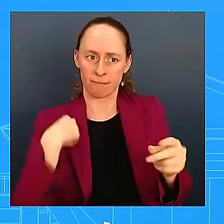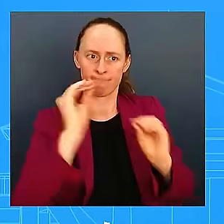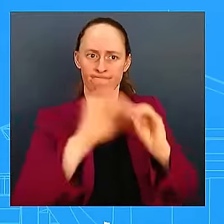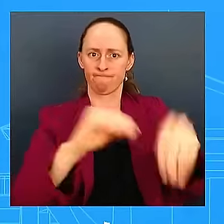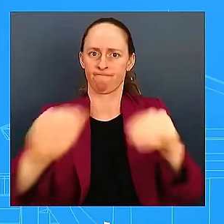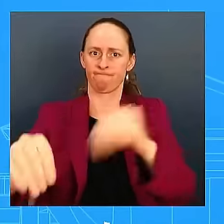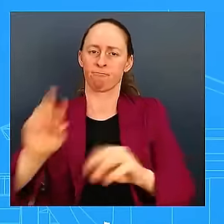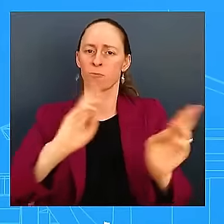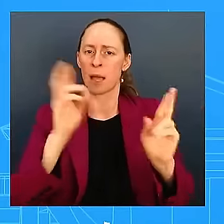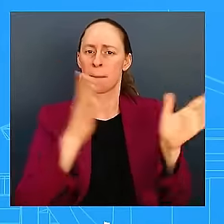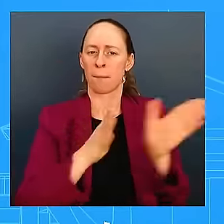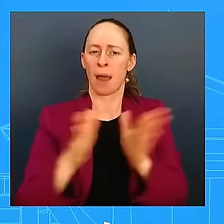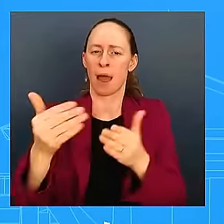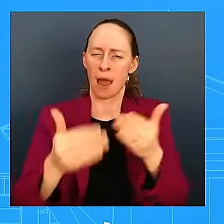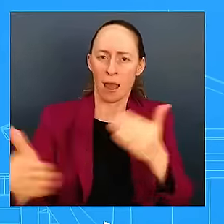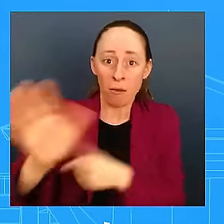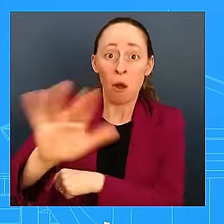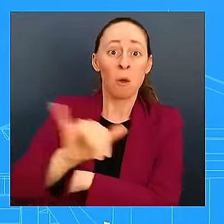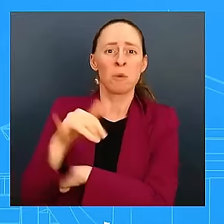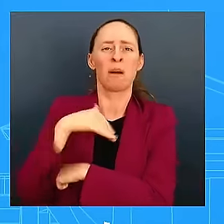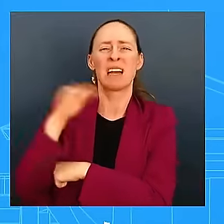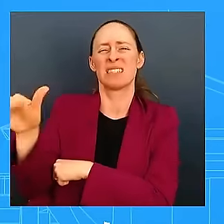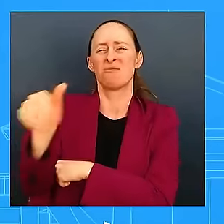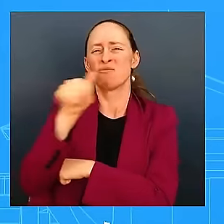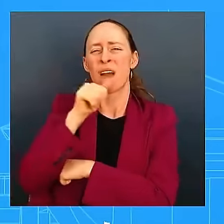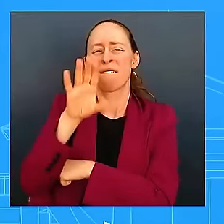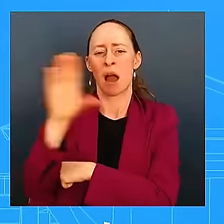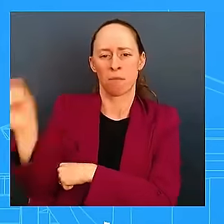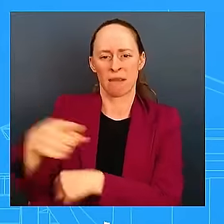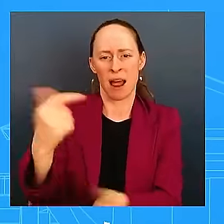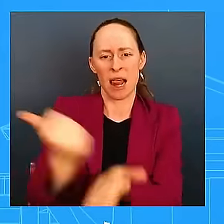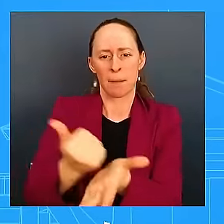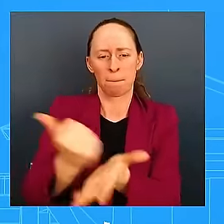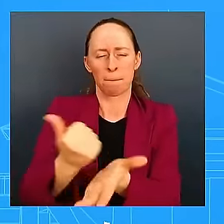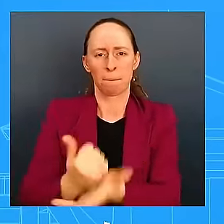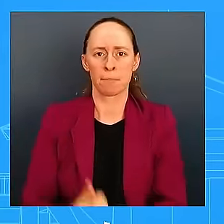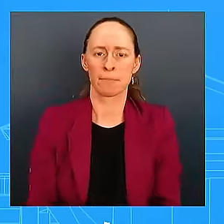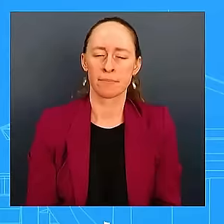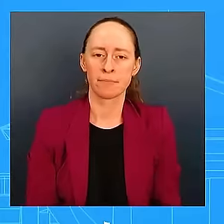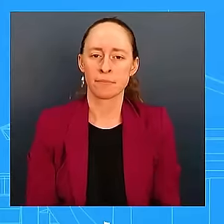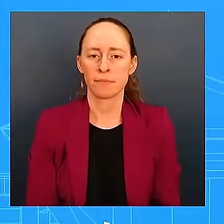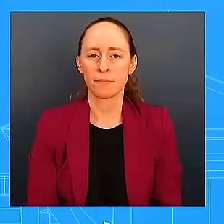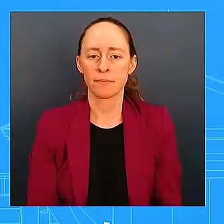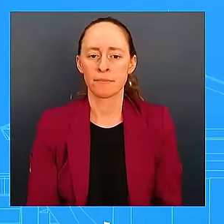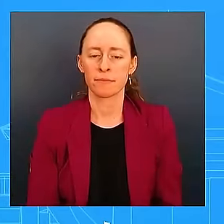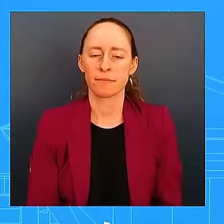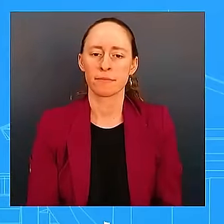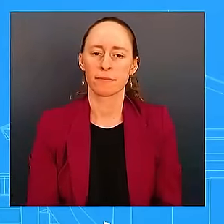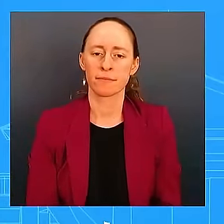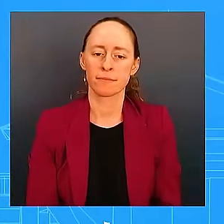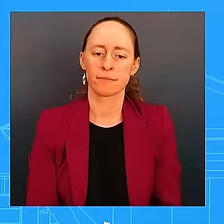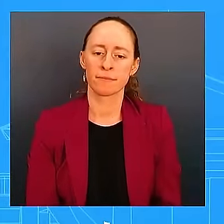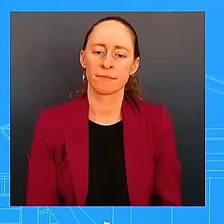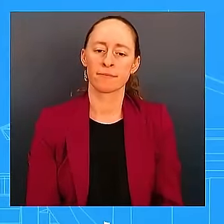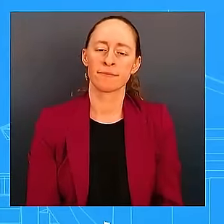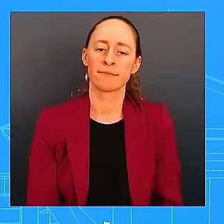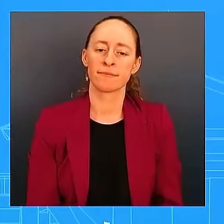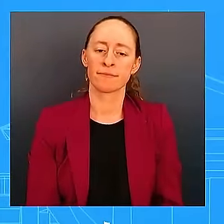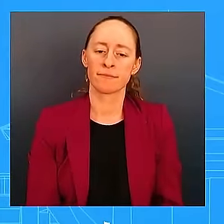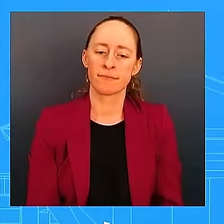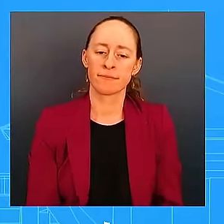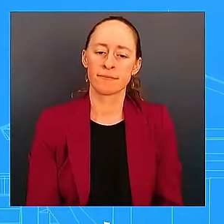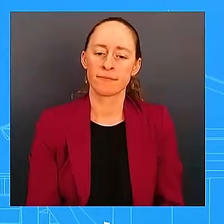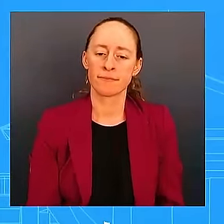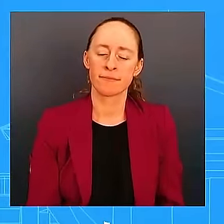restored as quickly as possible. MS. Could you talk a little bit about how the response has changed based on the severity